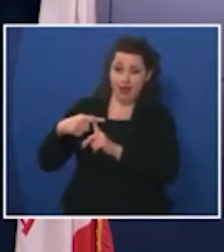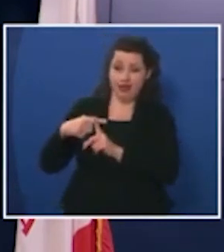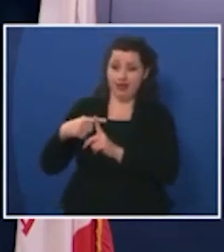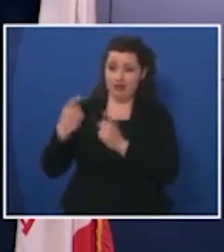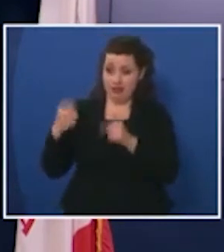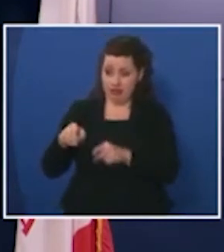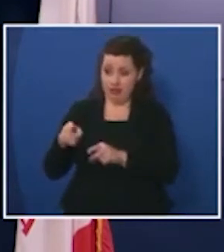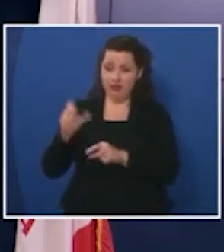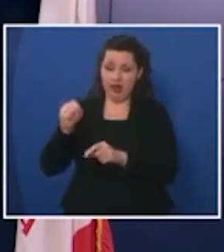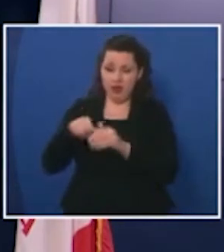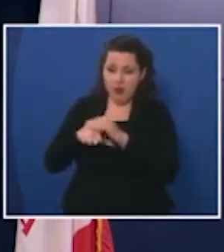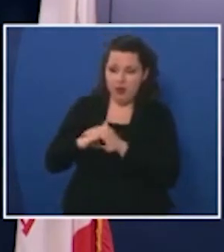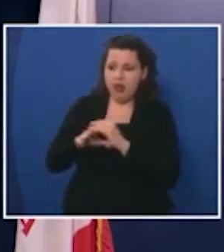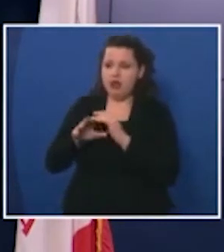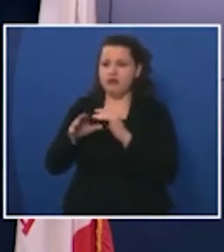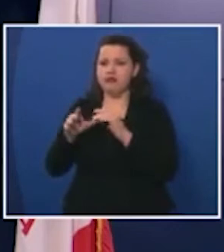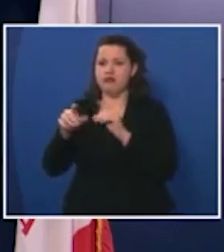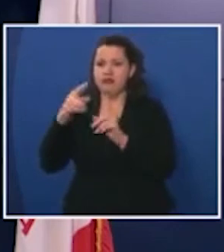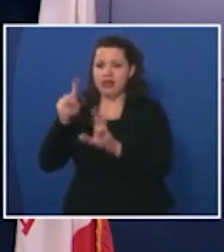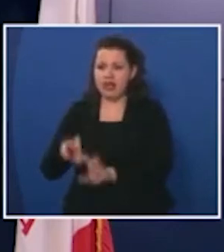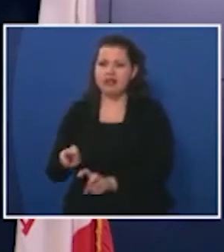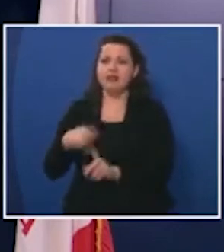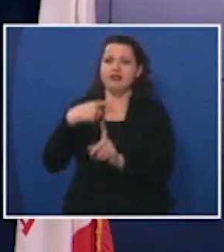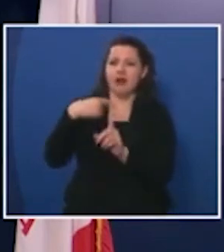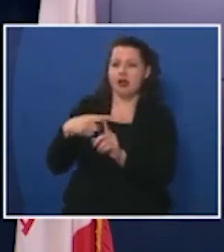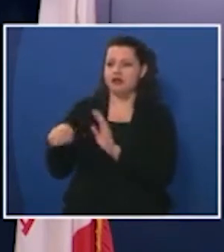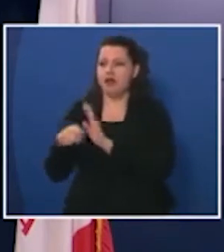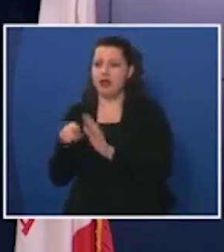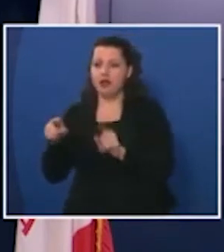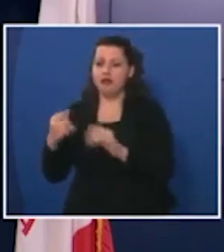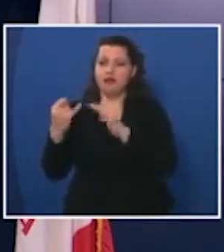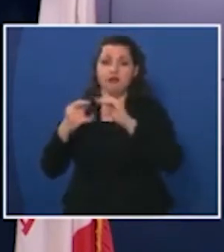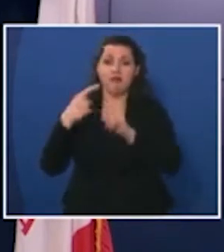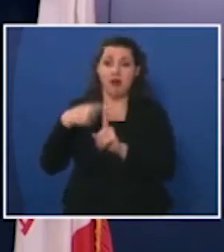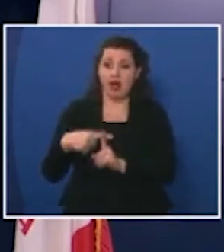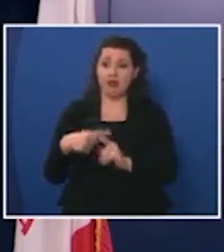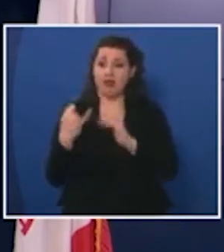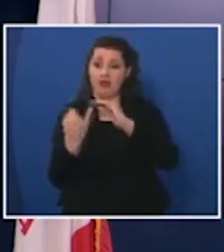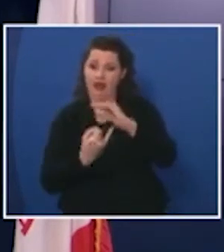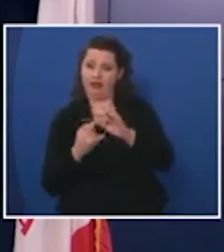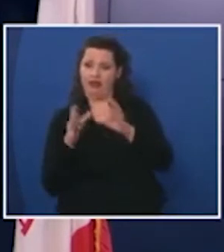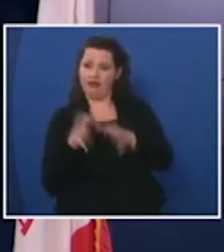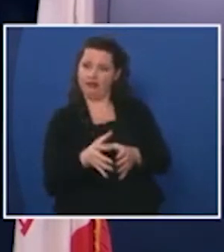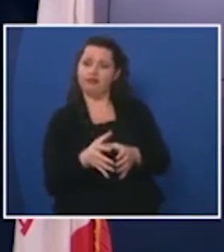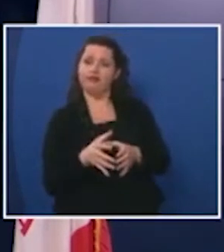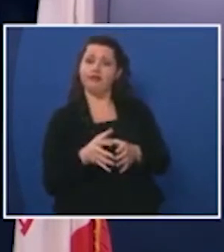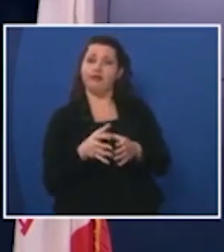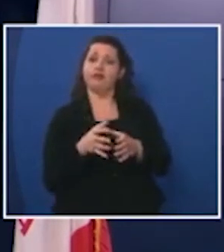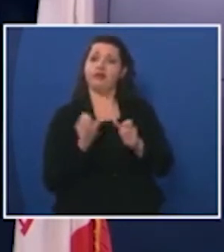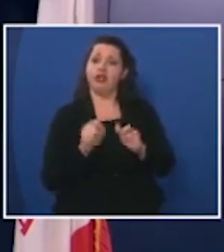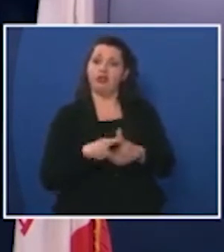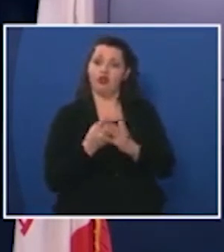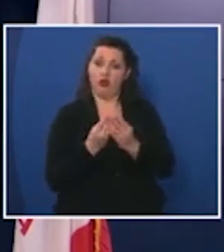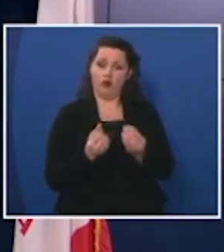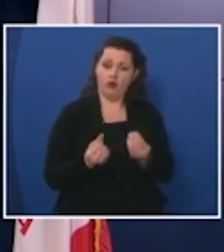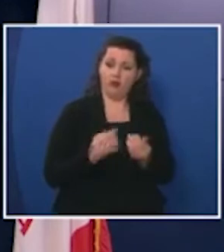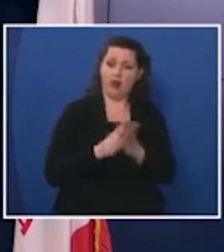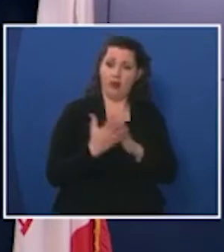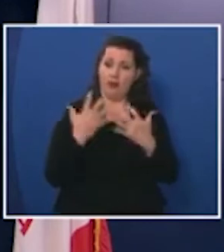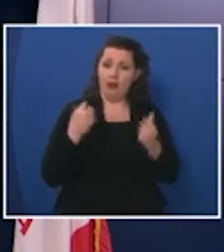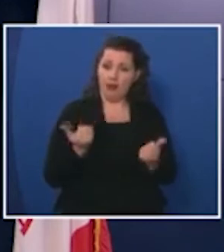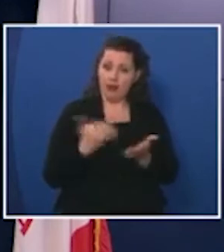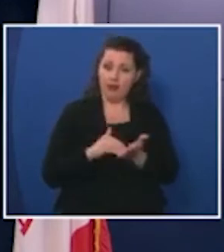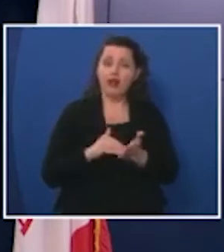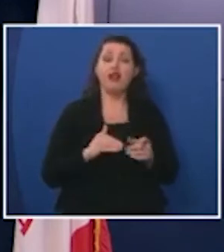understand who's positive who's negative we can isolate those that are testing negative or positive get them on the road to recovery and then